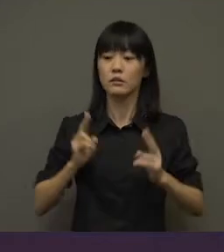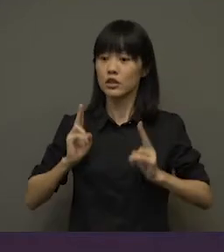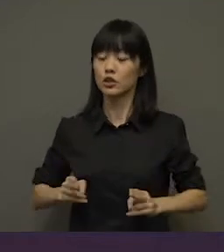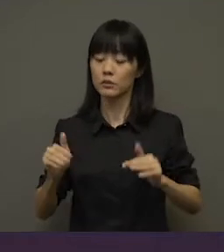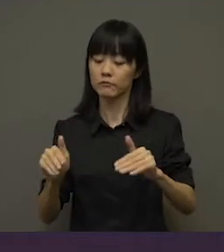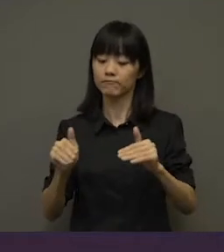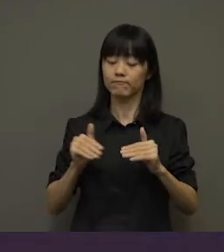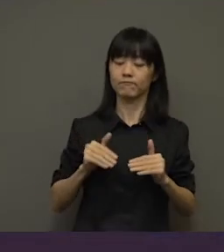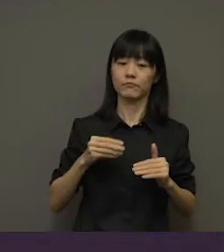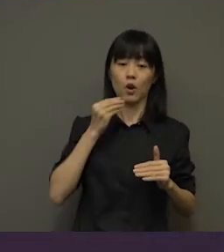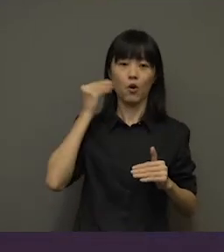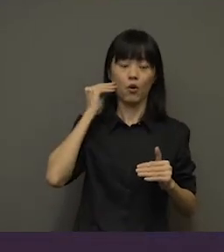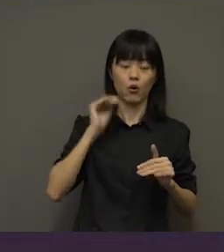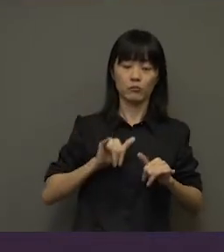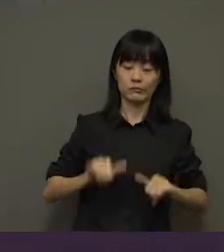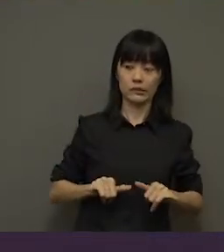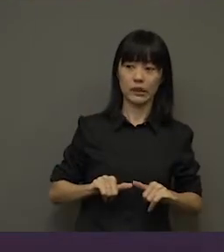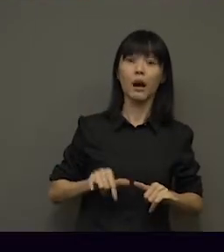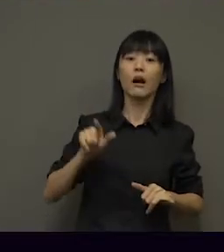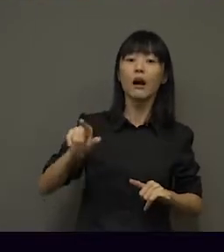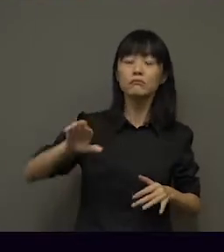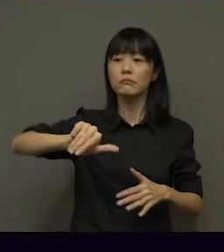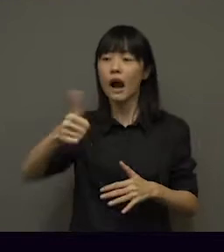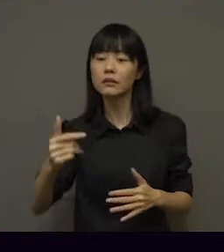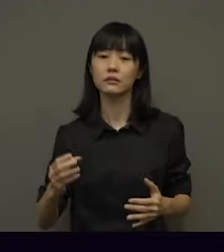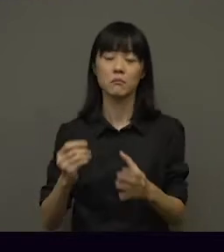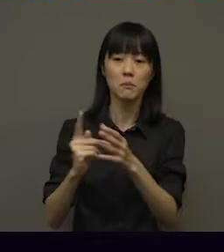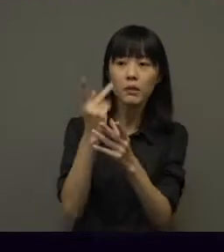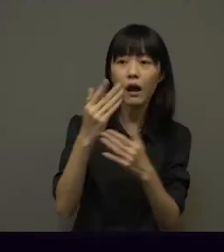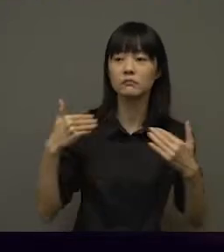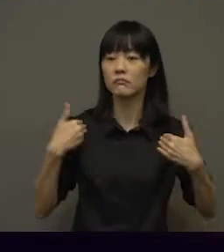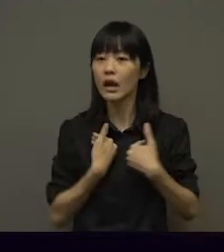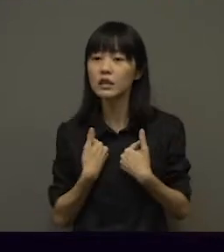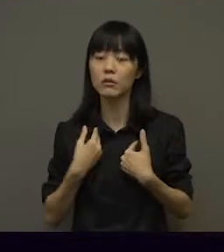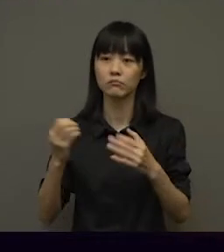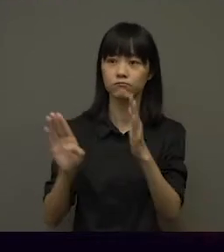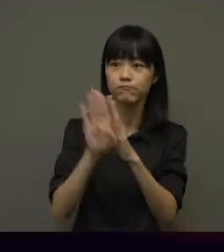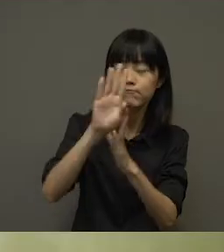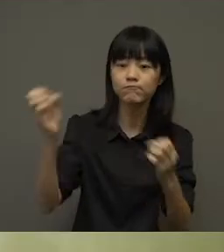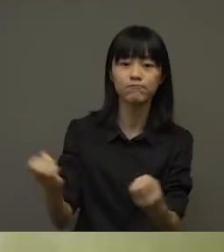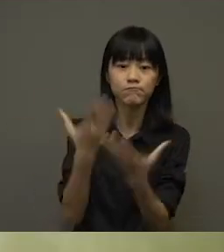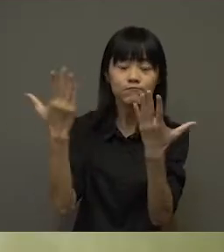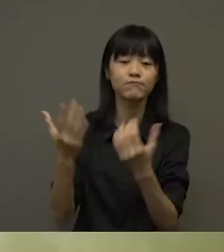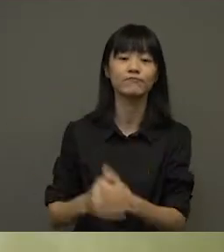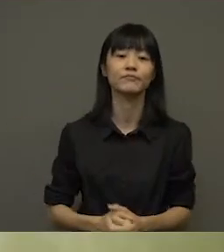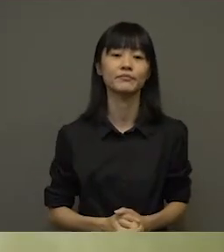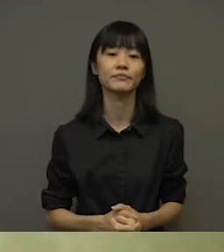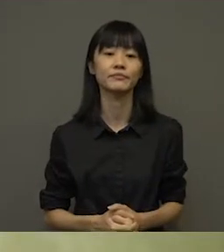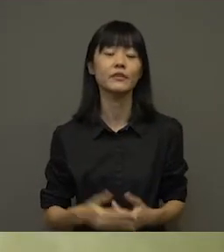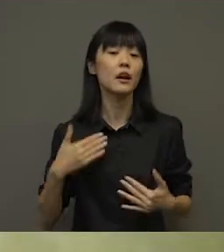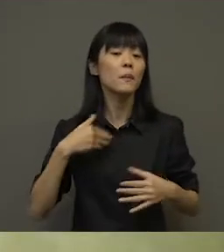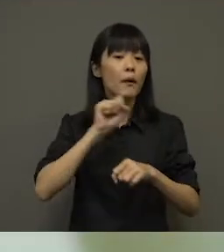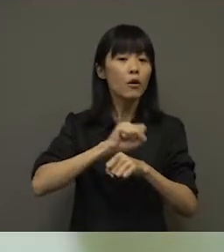retreated into their homes to combat the virus, other living things on earth really flourished. My work, Train